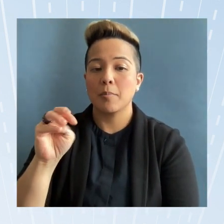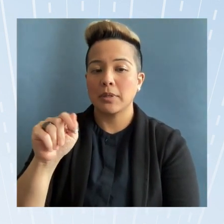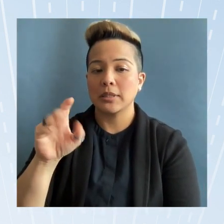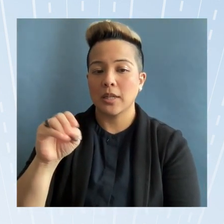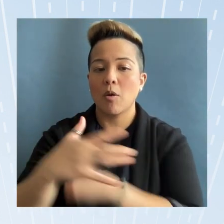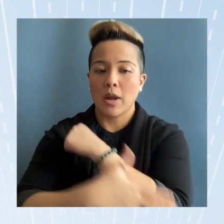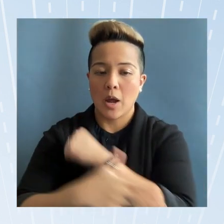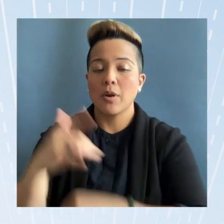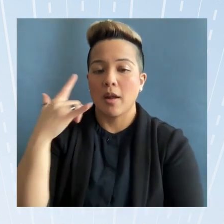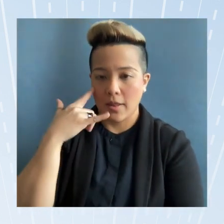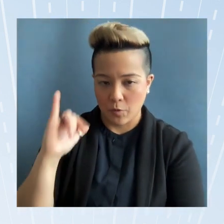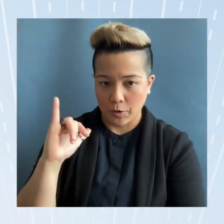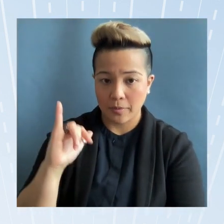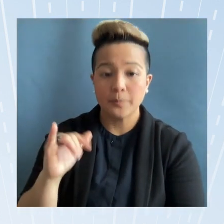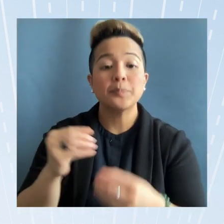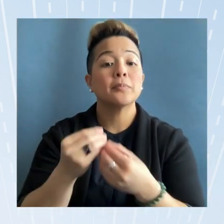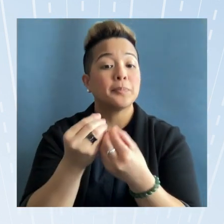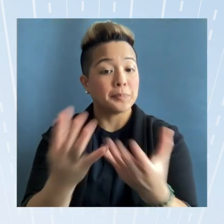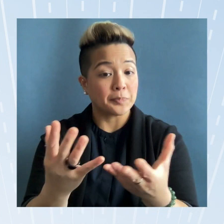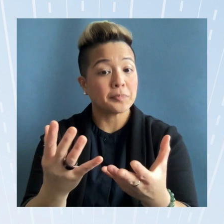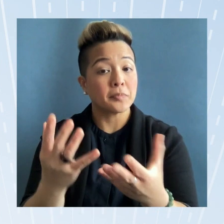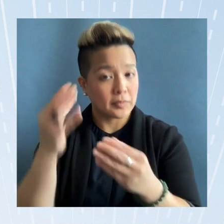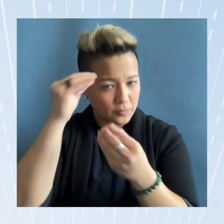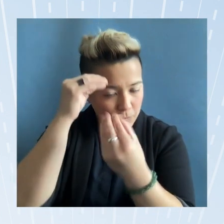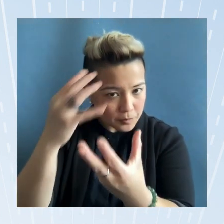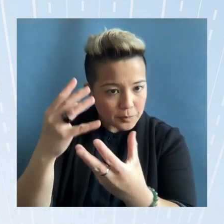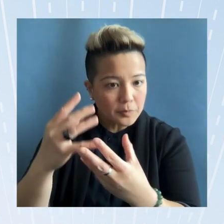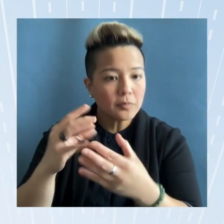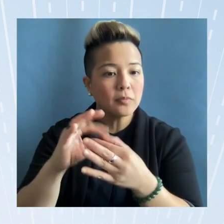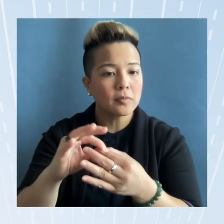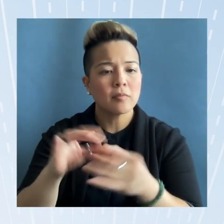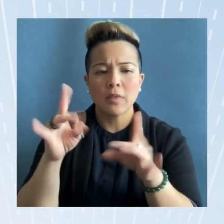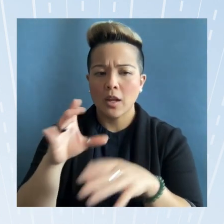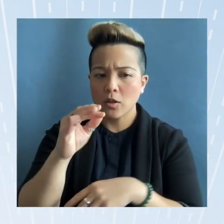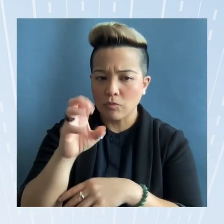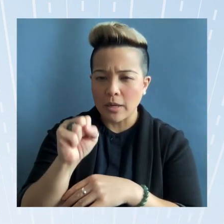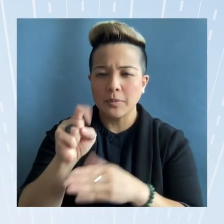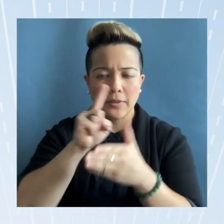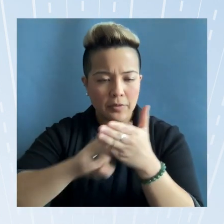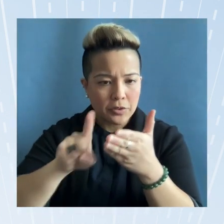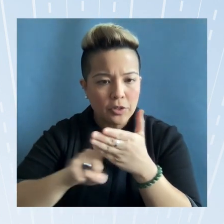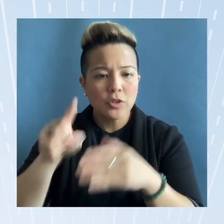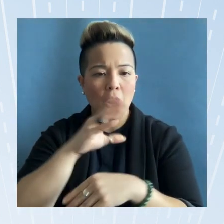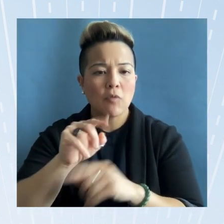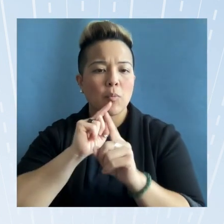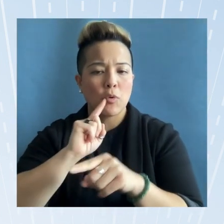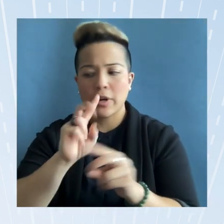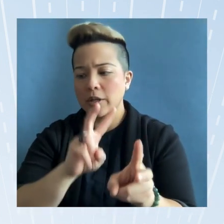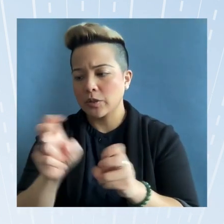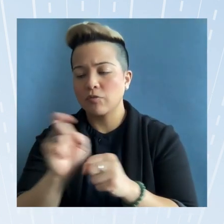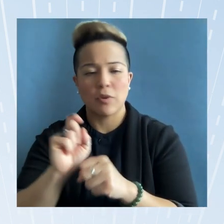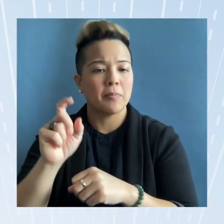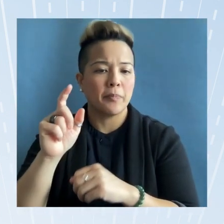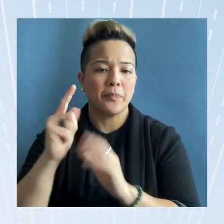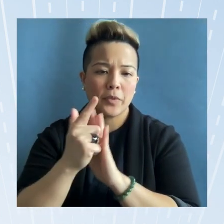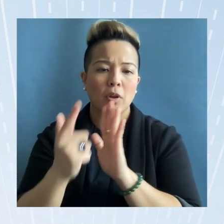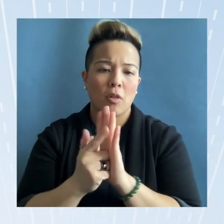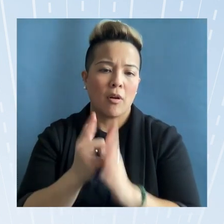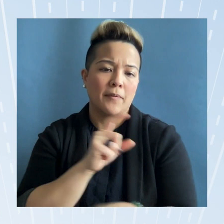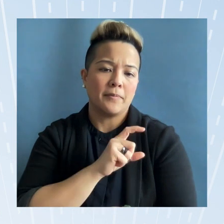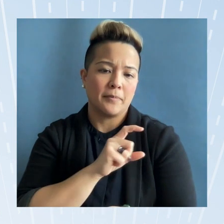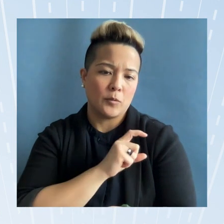provided in who provided information on hate crimes investigations and reporting issues from a law enforcement perspective